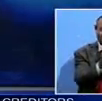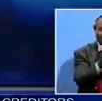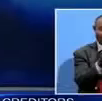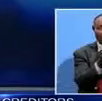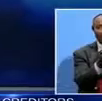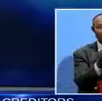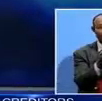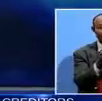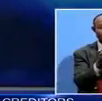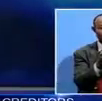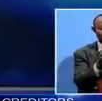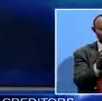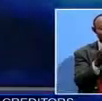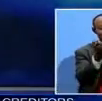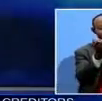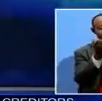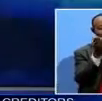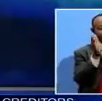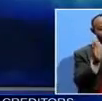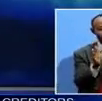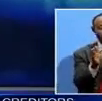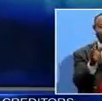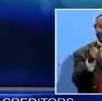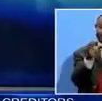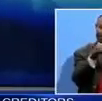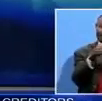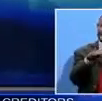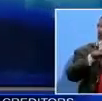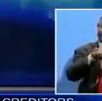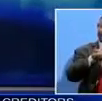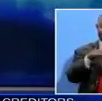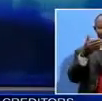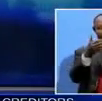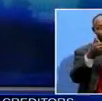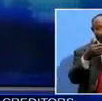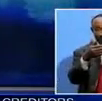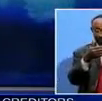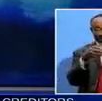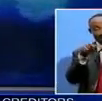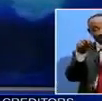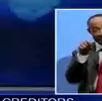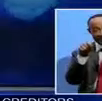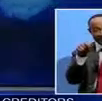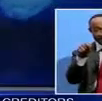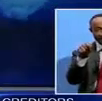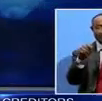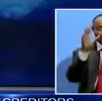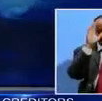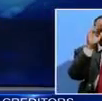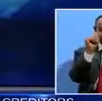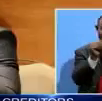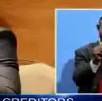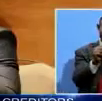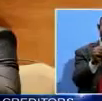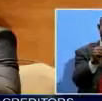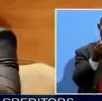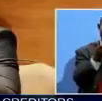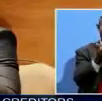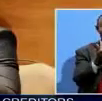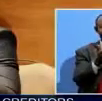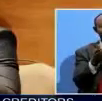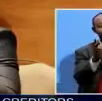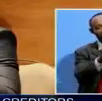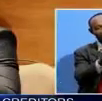London who expressed gratitude to Zambians for electing the new DAWN administration. President Hichlema says he